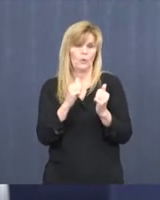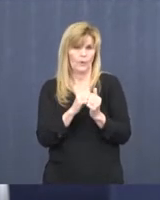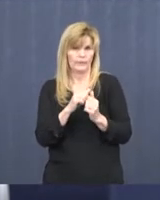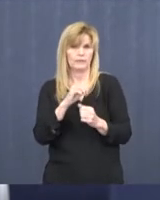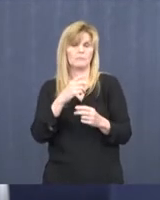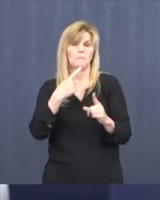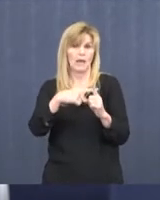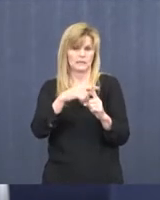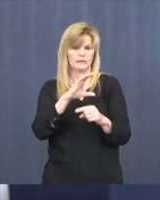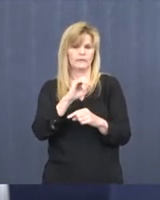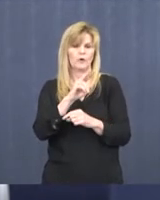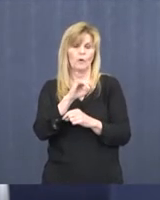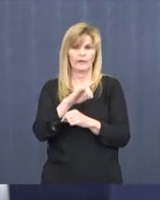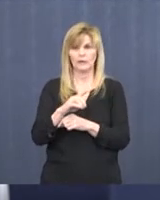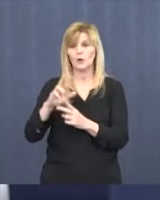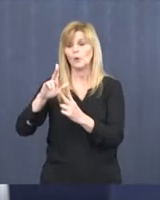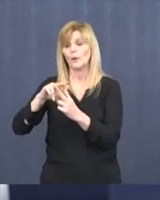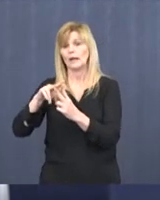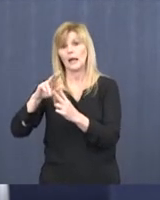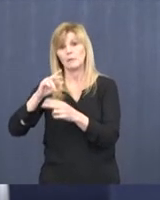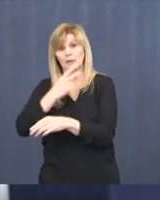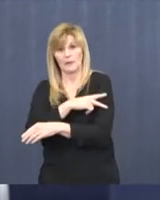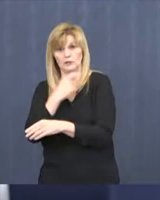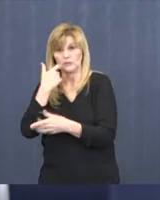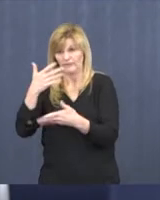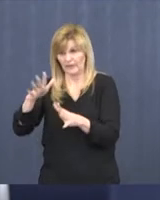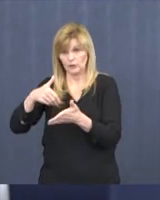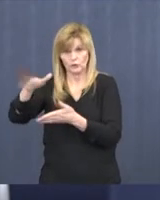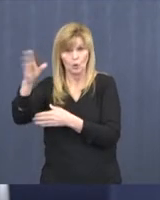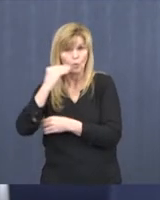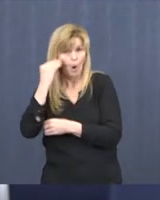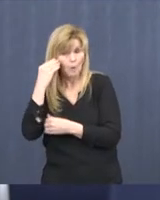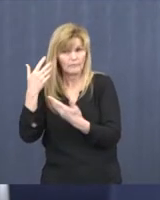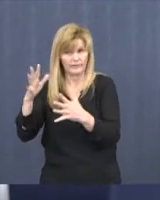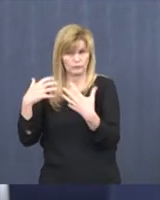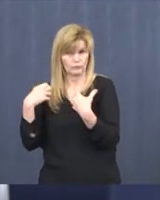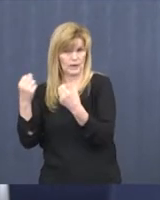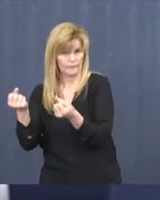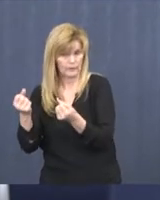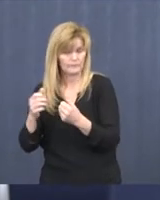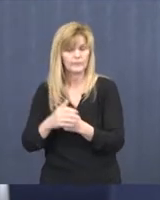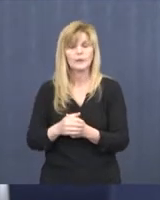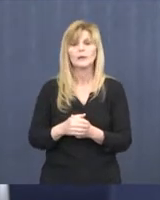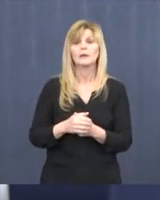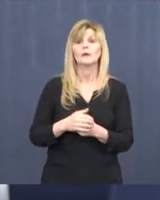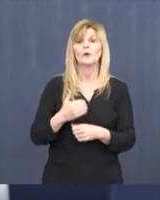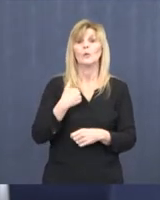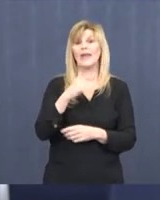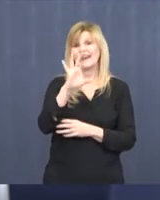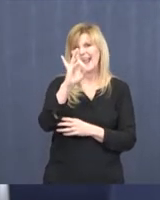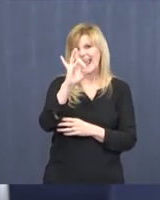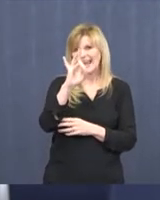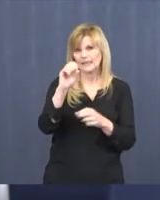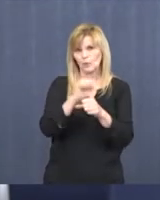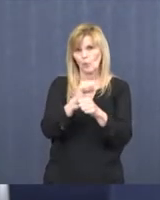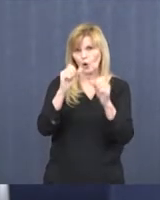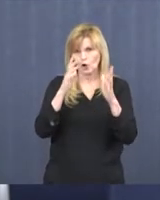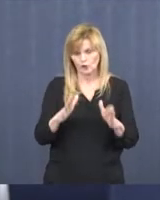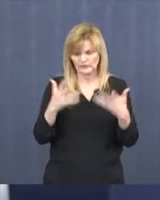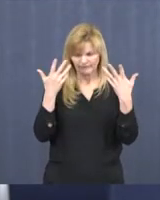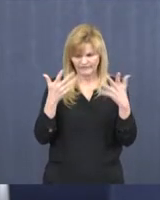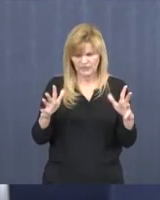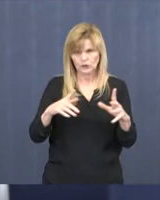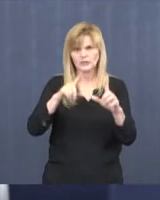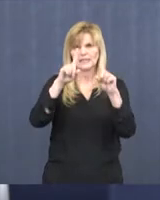have a couple of patients discharged and recovering. We've unfortunately had eight employees that have now tested positive for